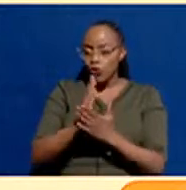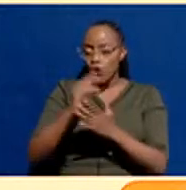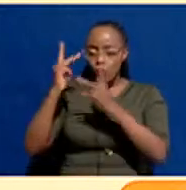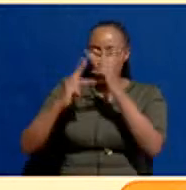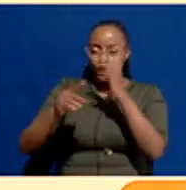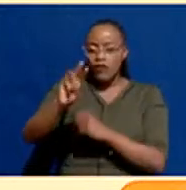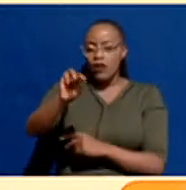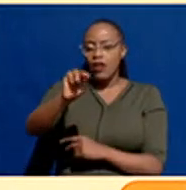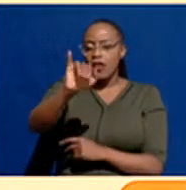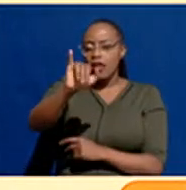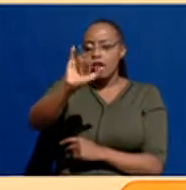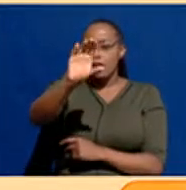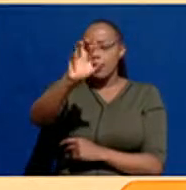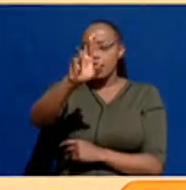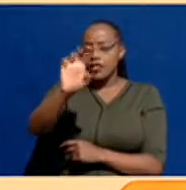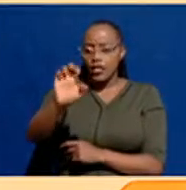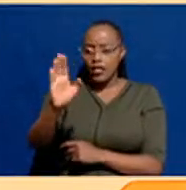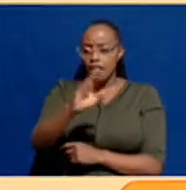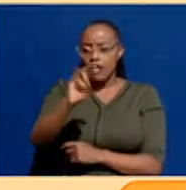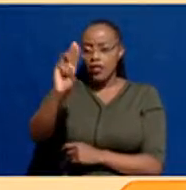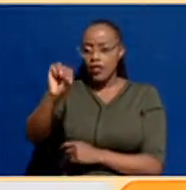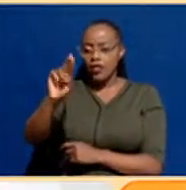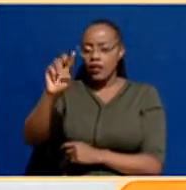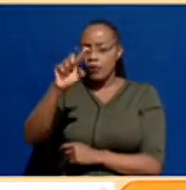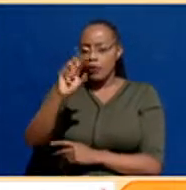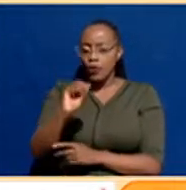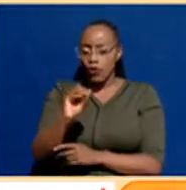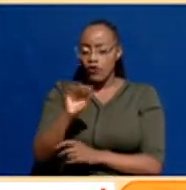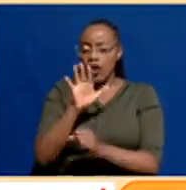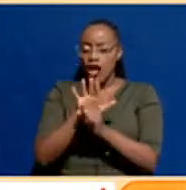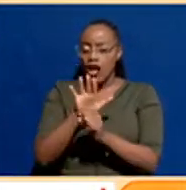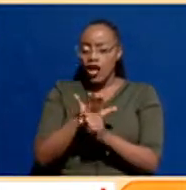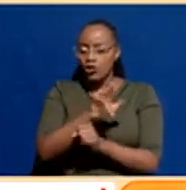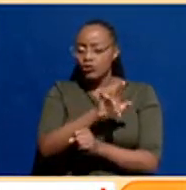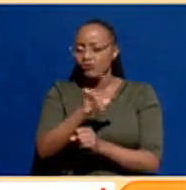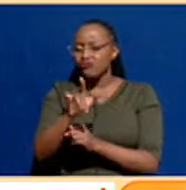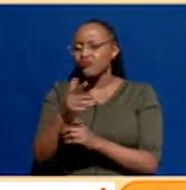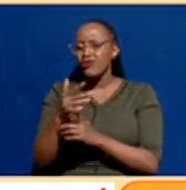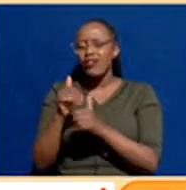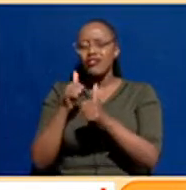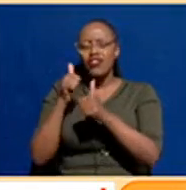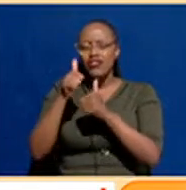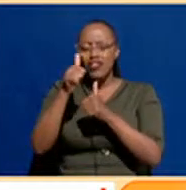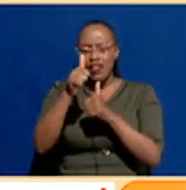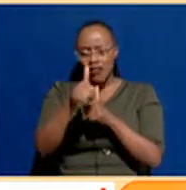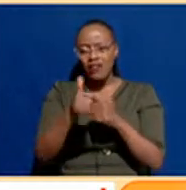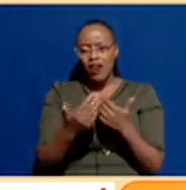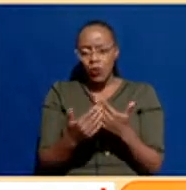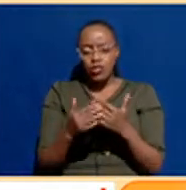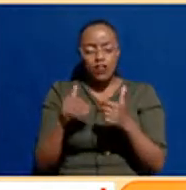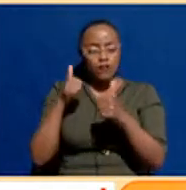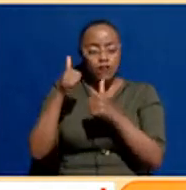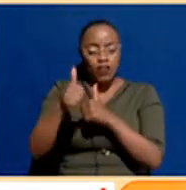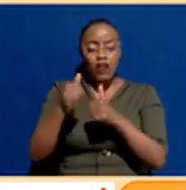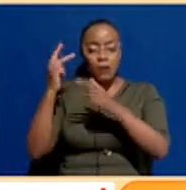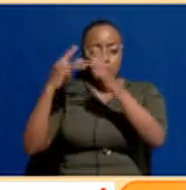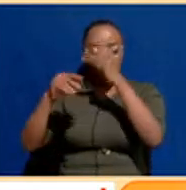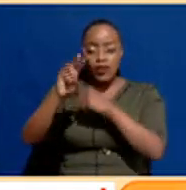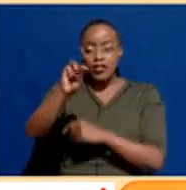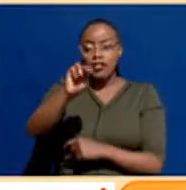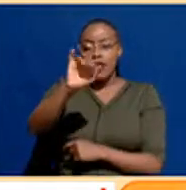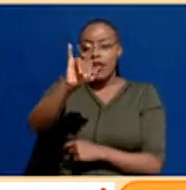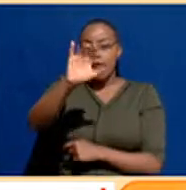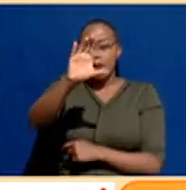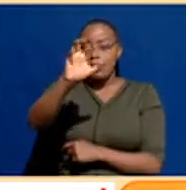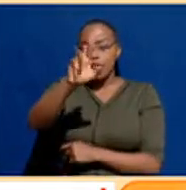Mishere Gidai Amugo. That although thousands of miles away, Professor Mishere was